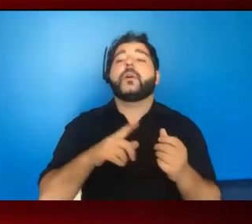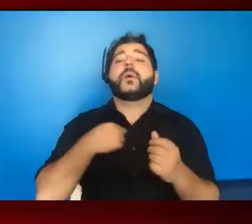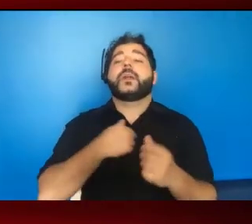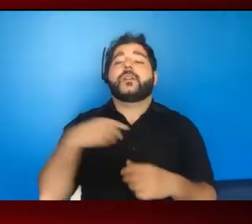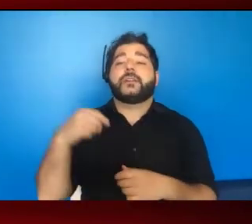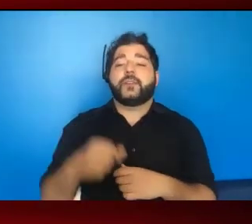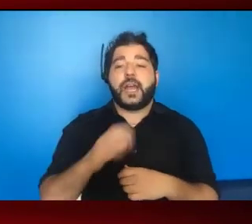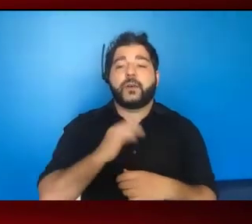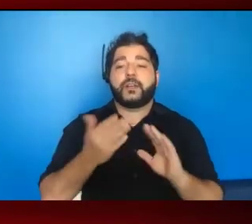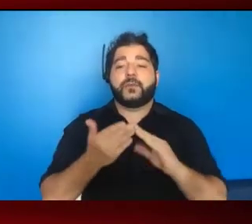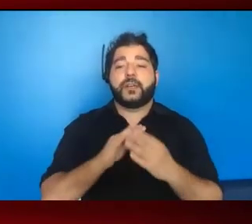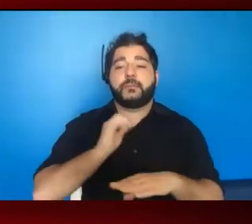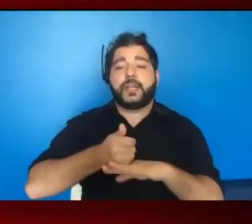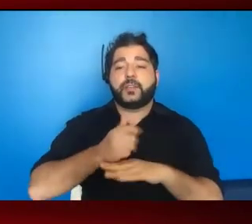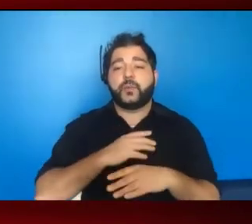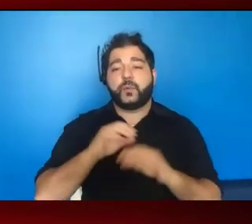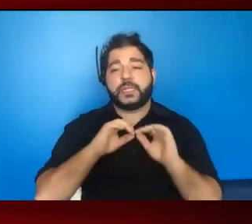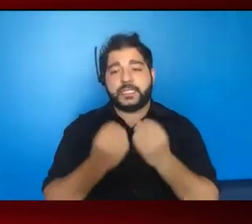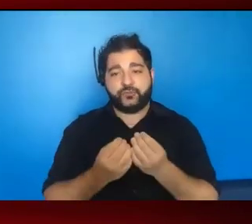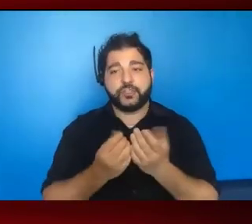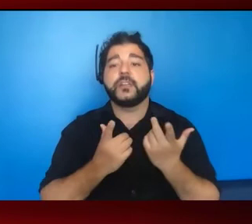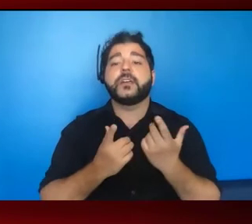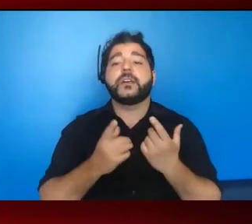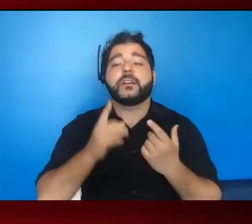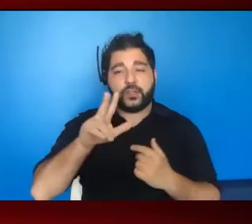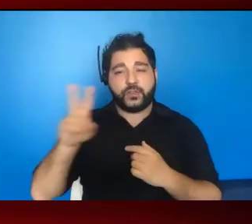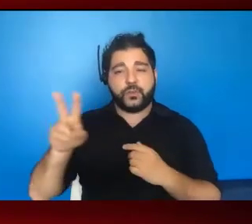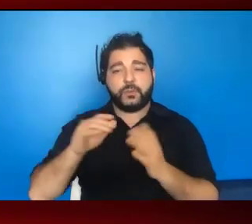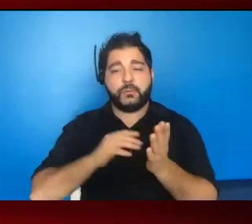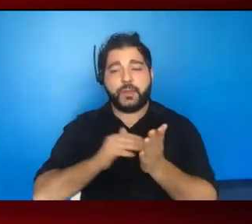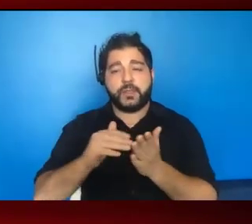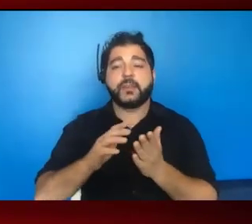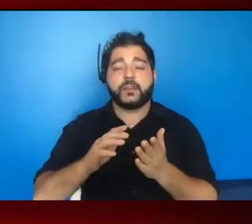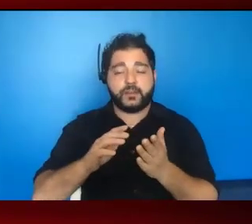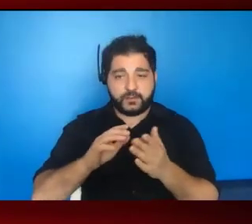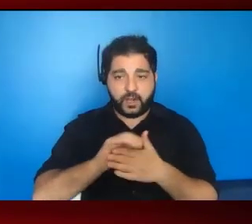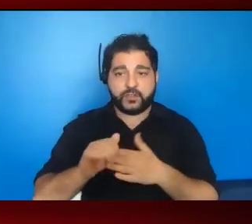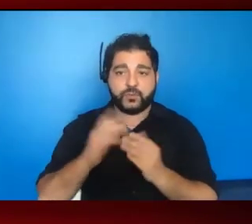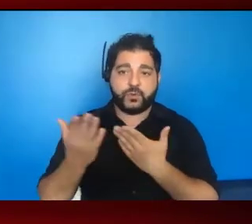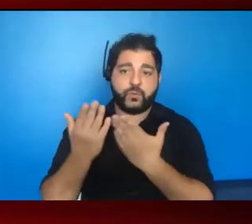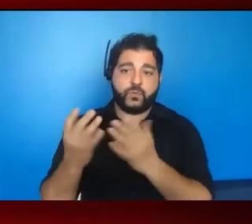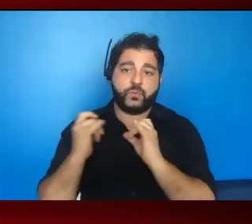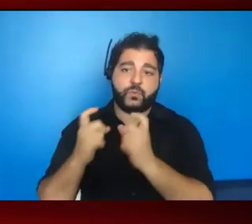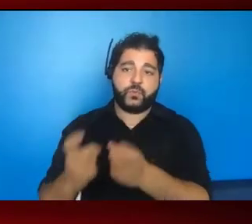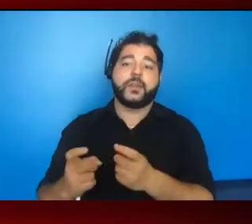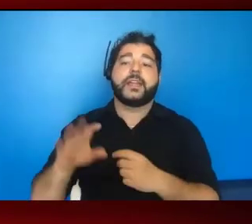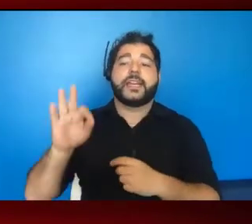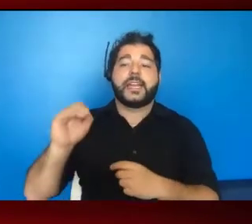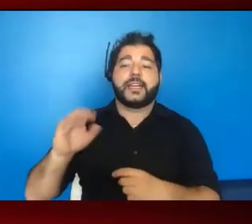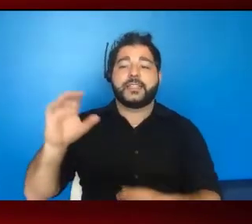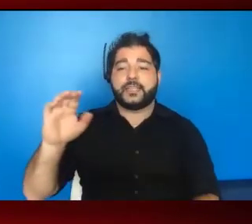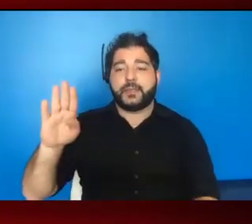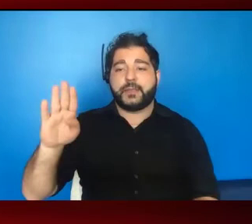organization. So 42 million dollars were awarded up per year to 90 CBOs serving